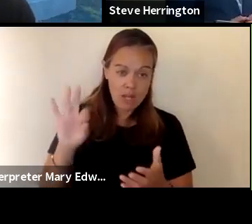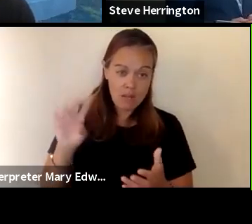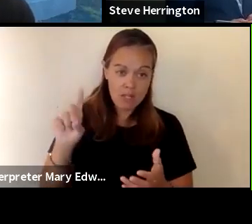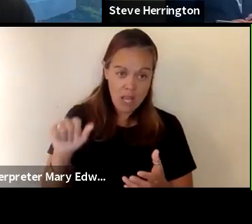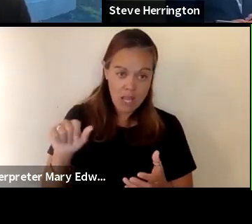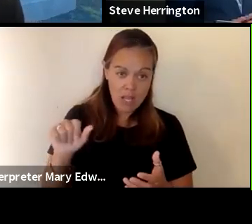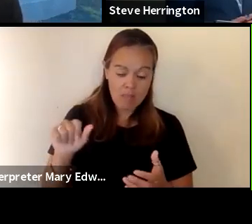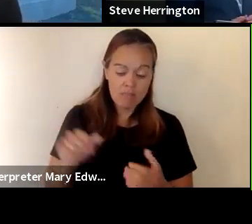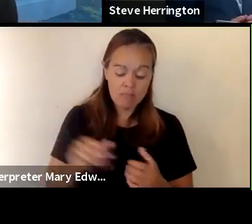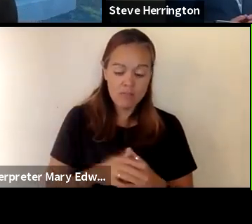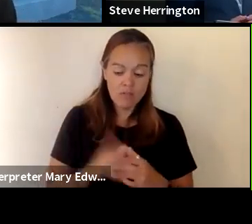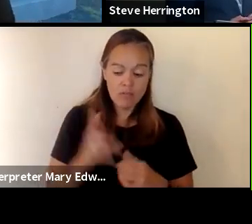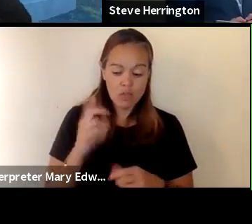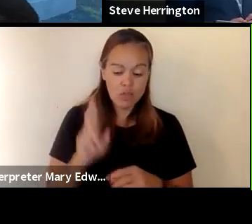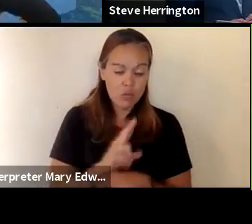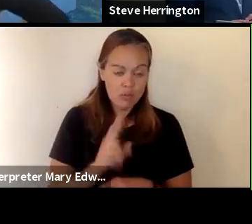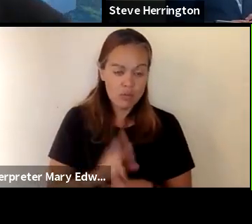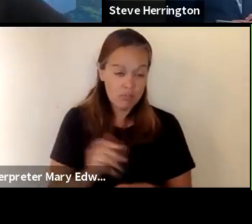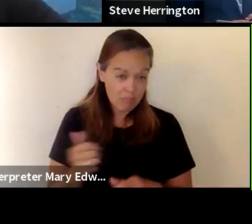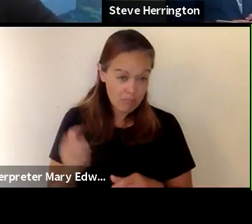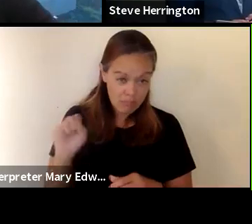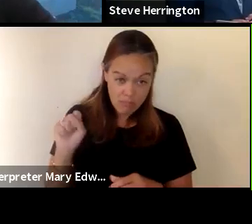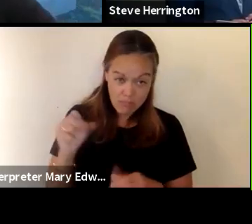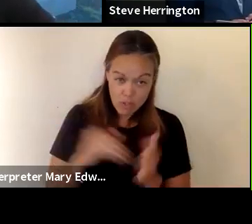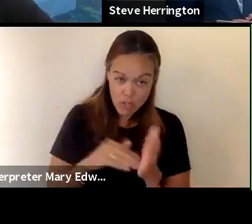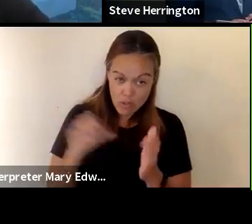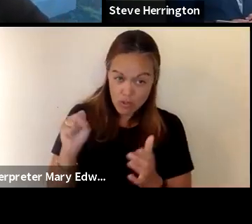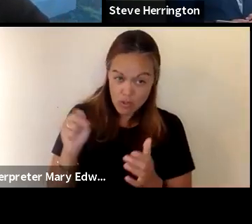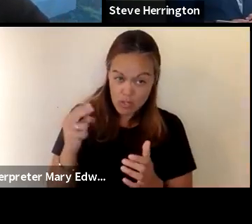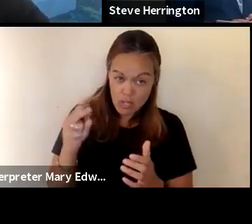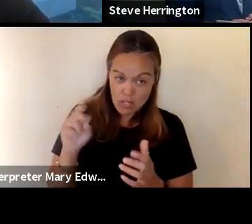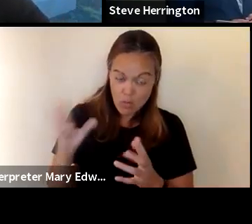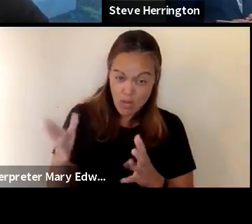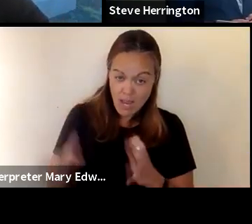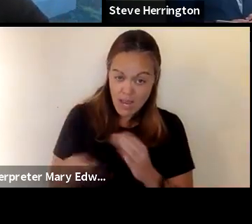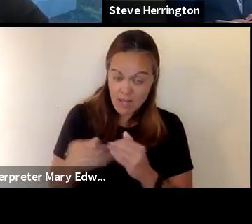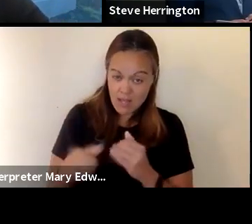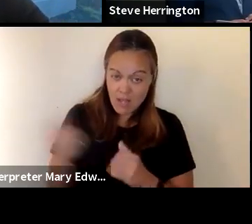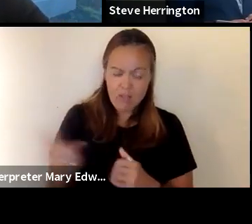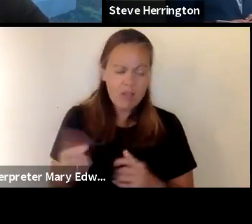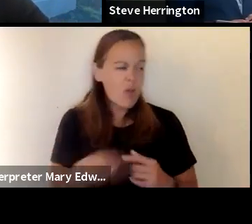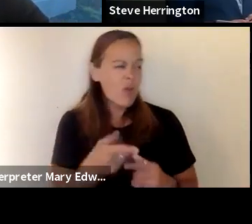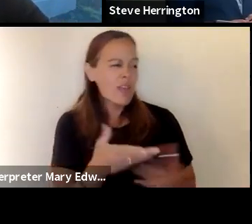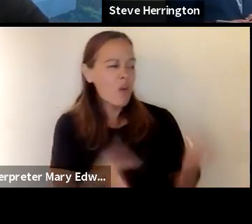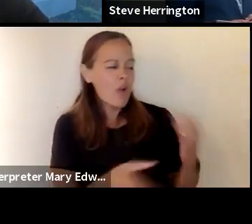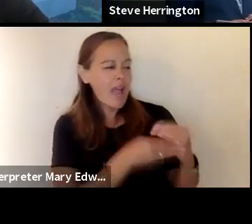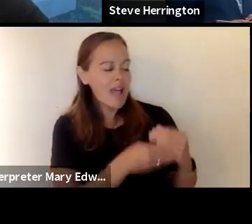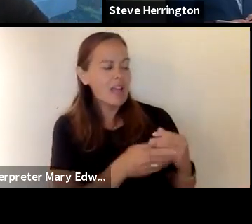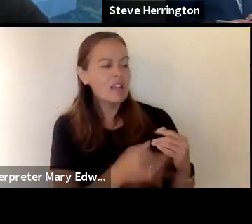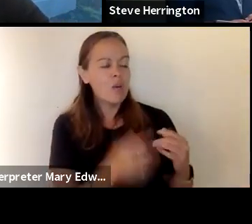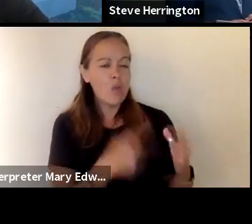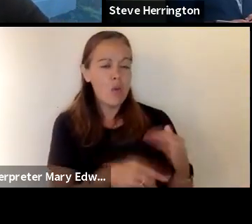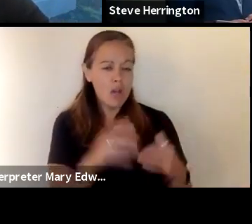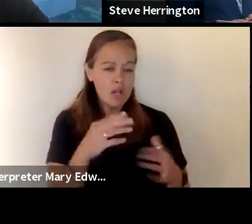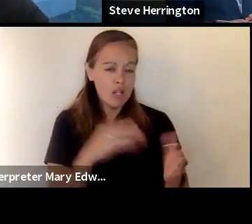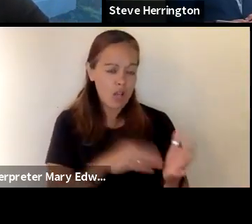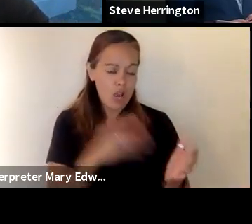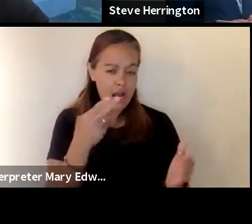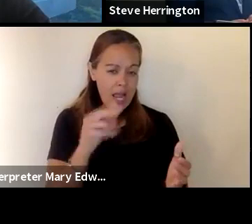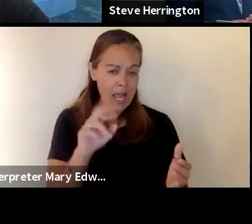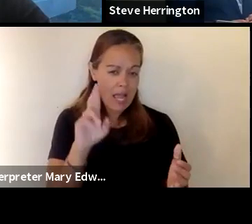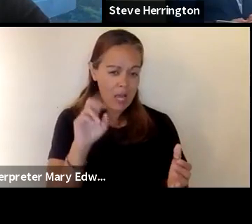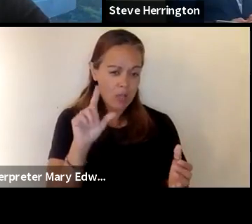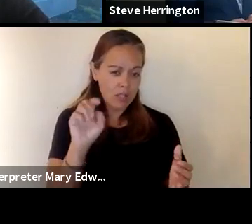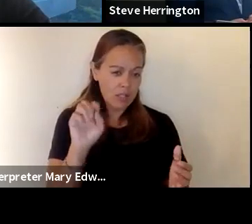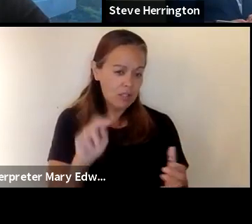emergency use uh dr shandy do you want to add anything else the only other thing i wanted to add is uh to what dr harrington said um